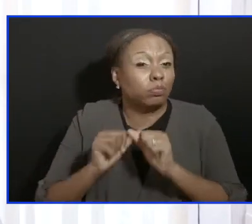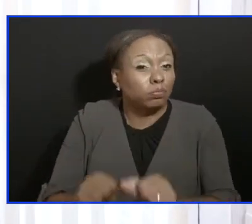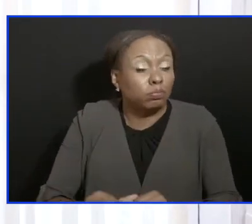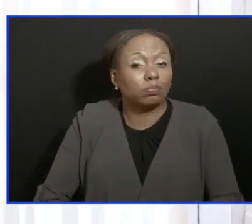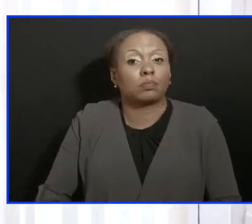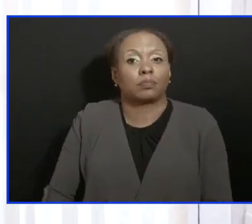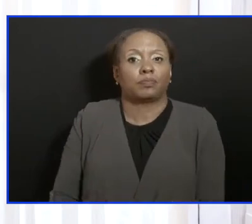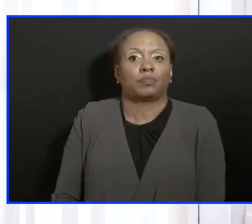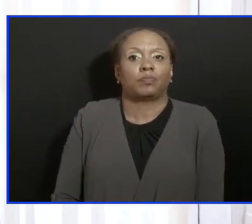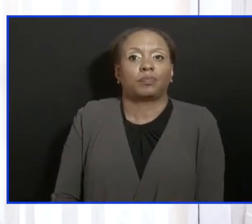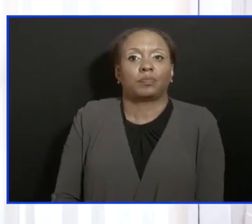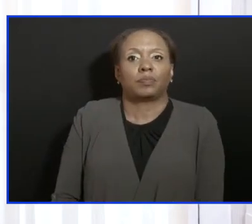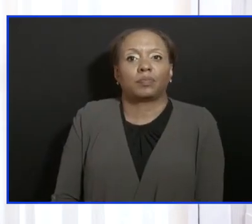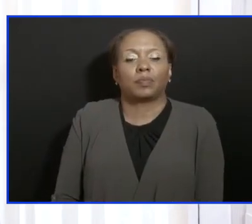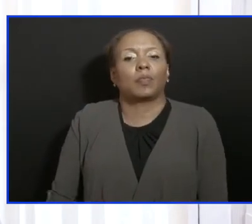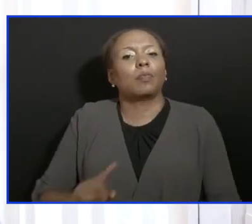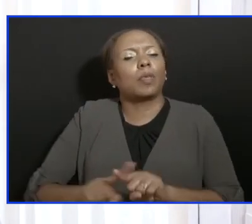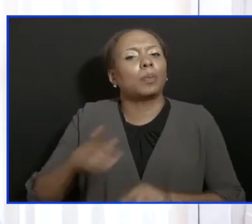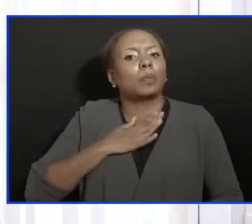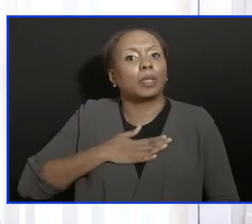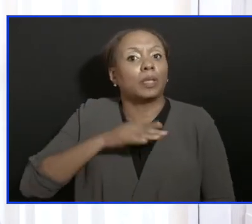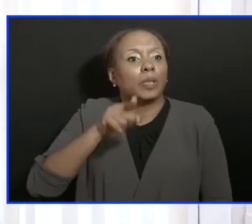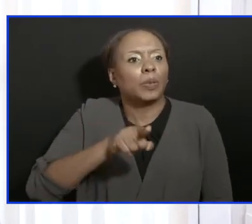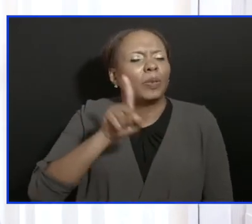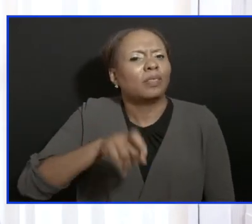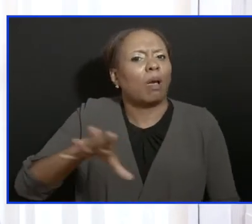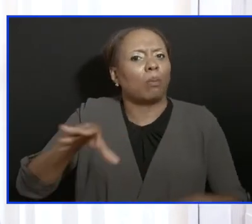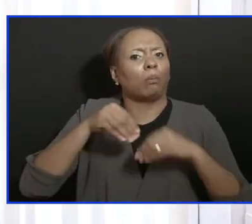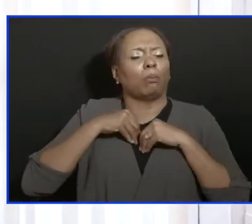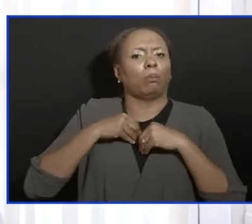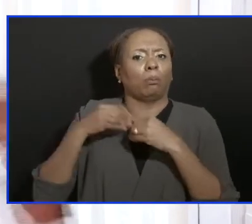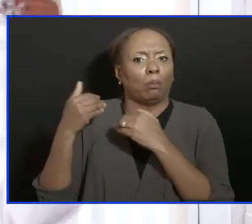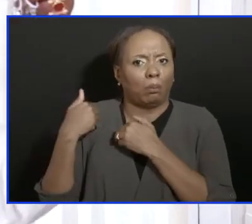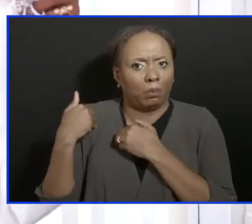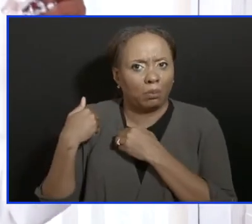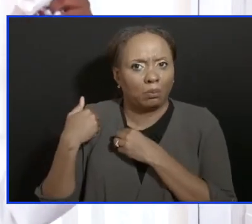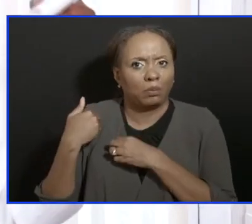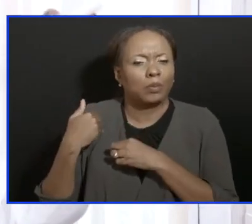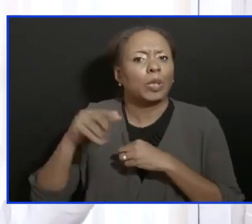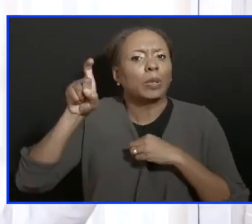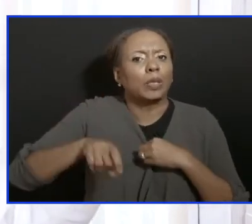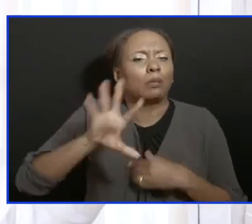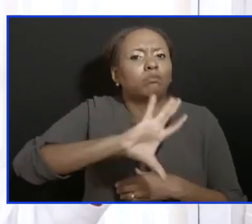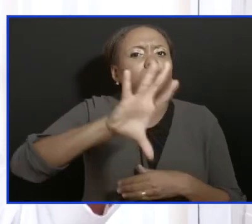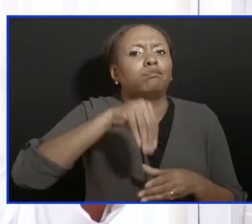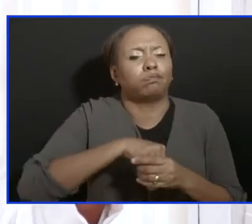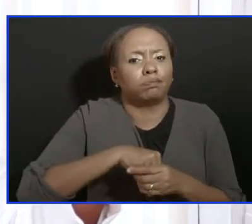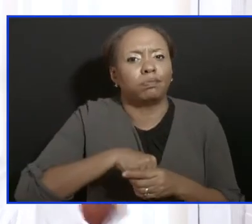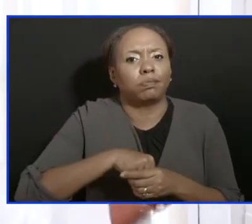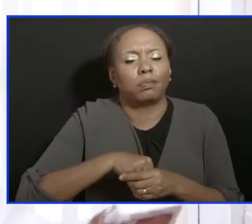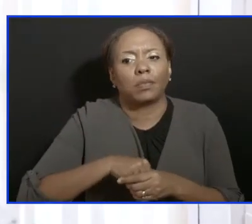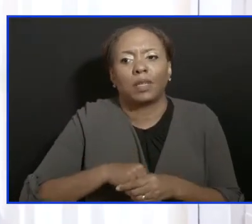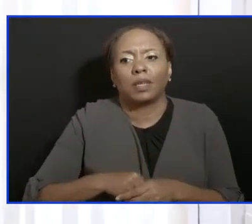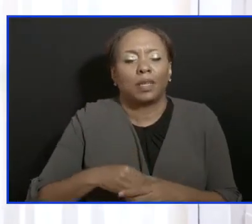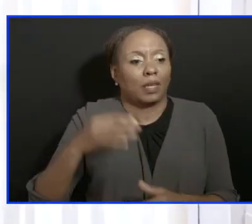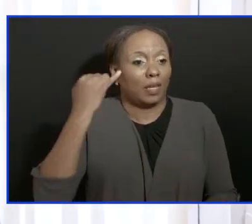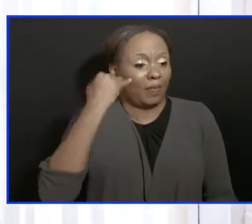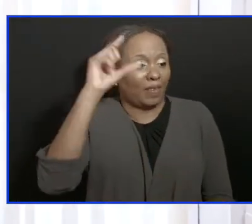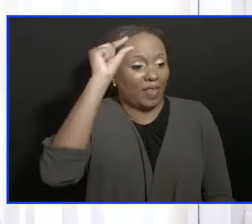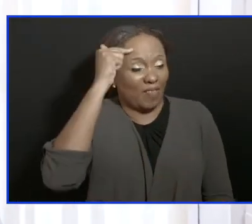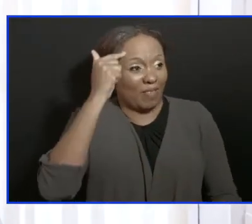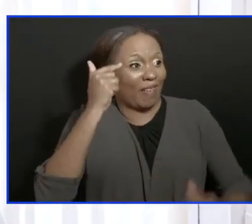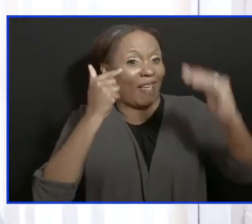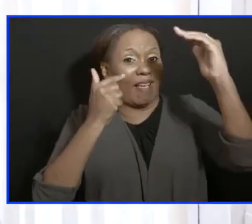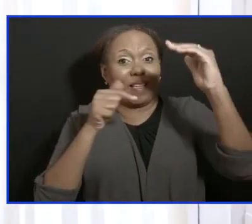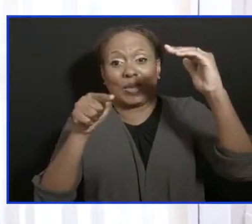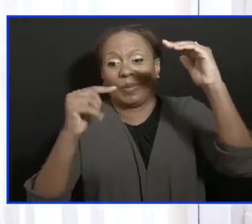But I'm asking you to play your part, because without you playing your part, we're going to have a lopsided response, and that don't make no sense